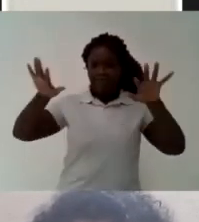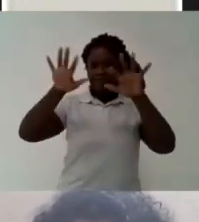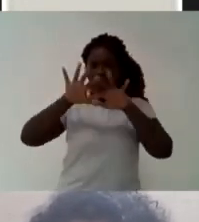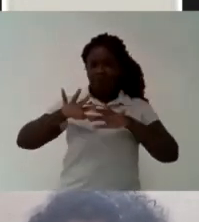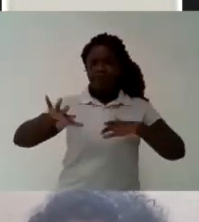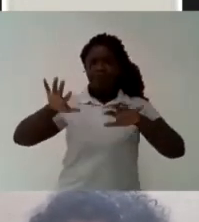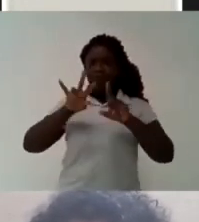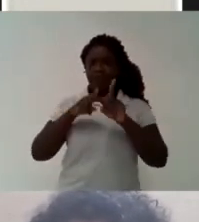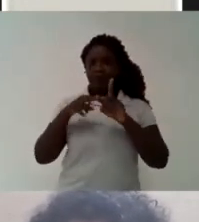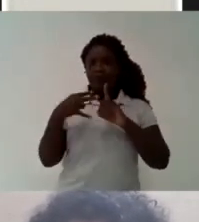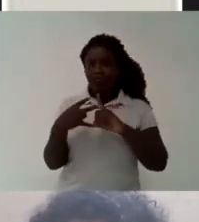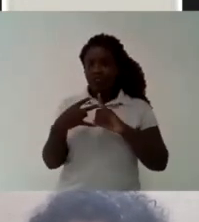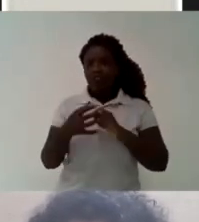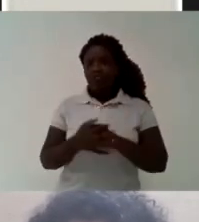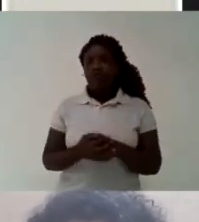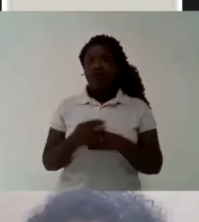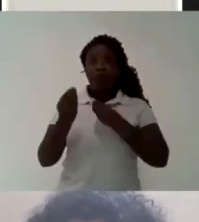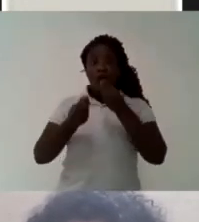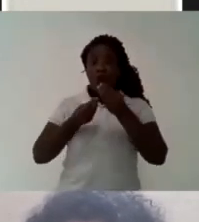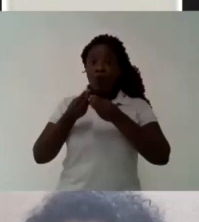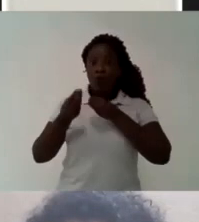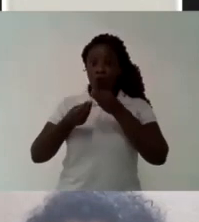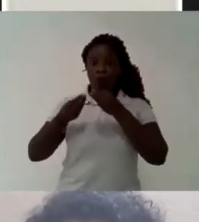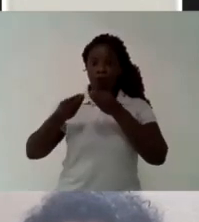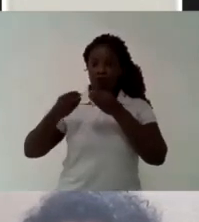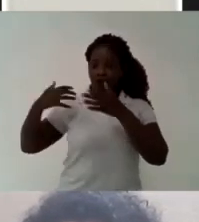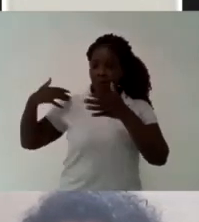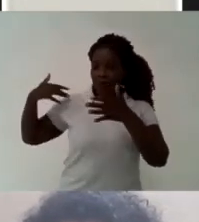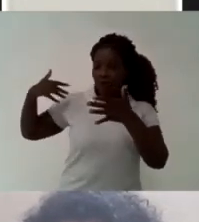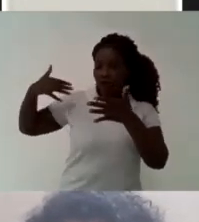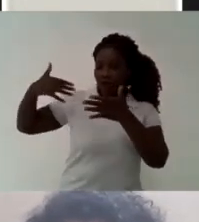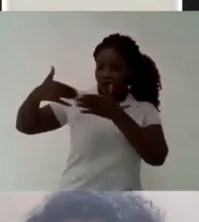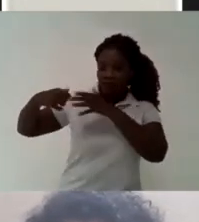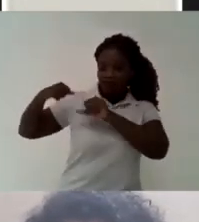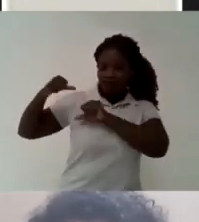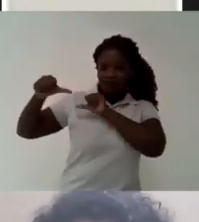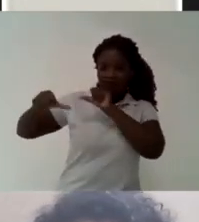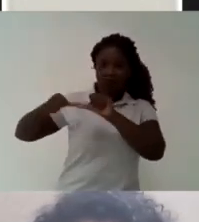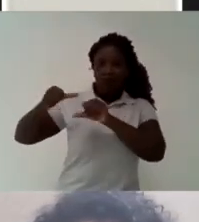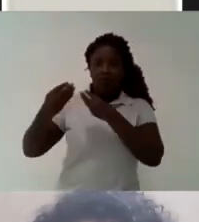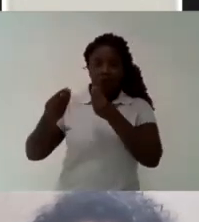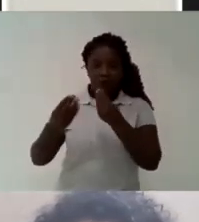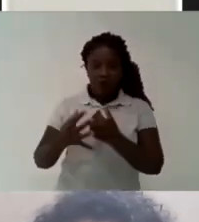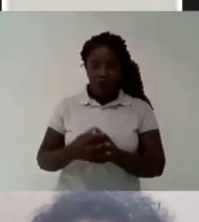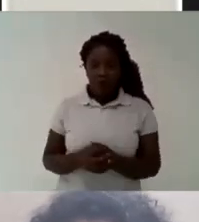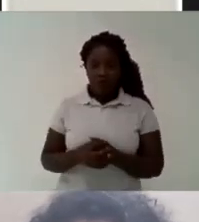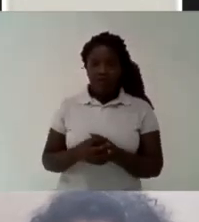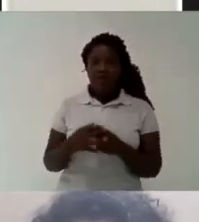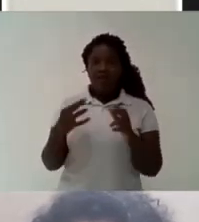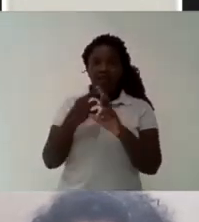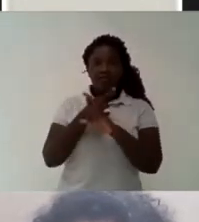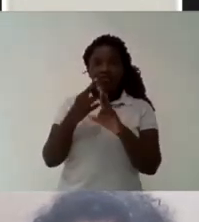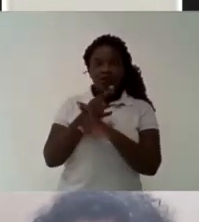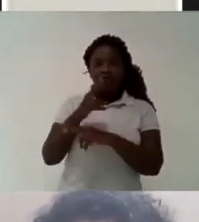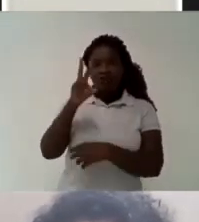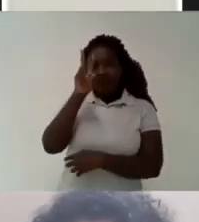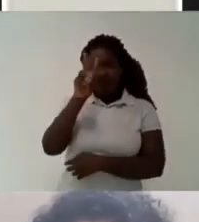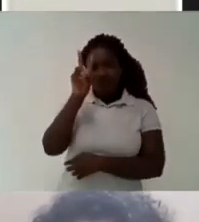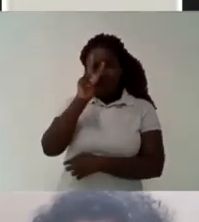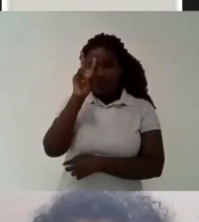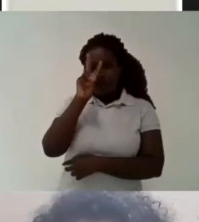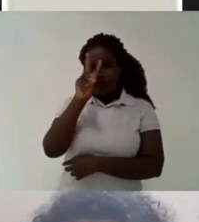UNE The National Students Union